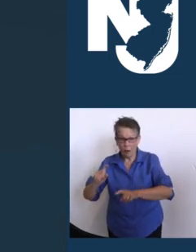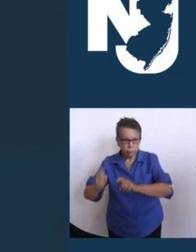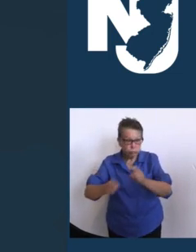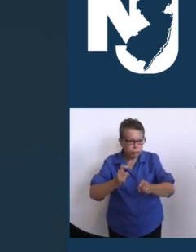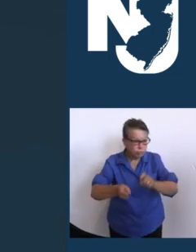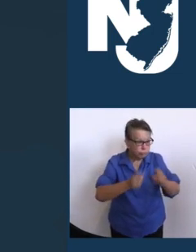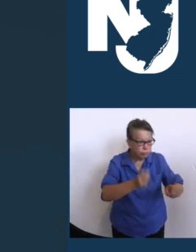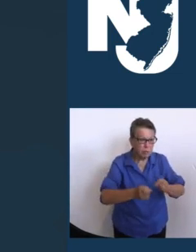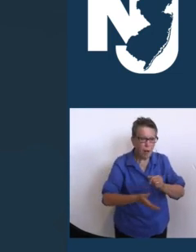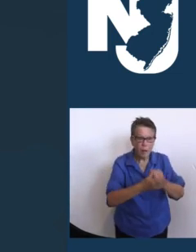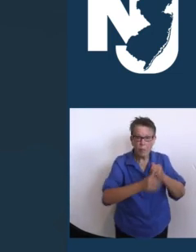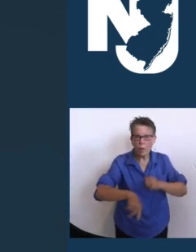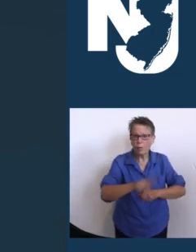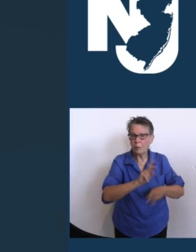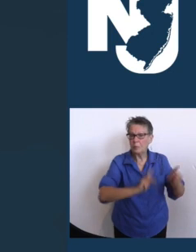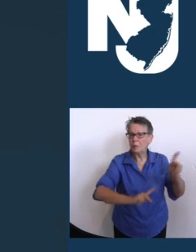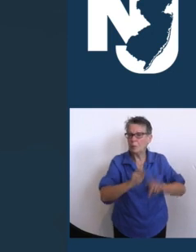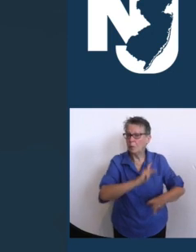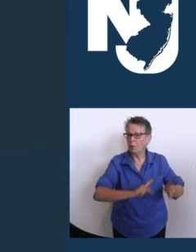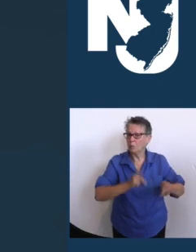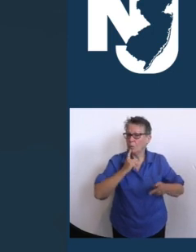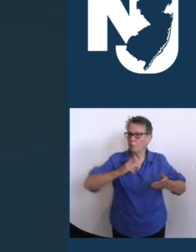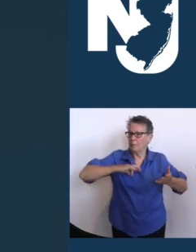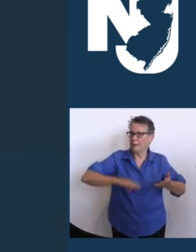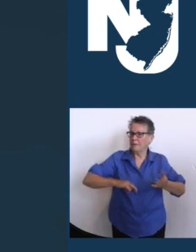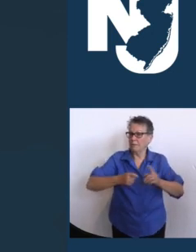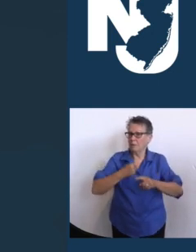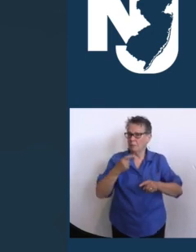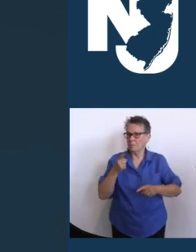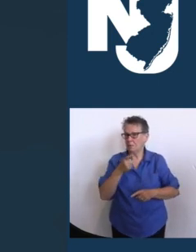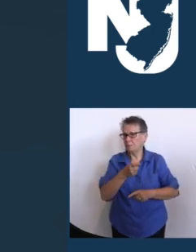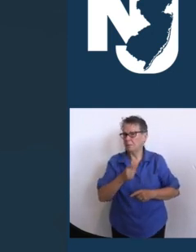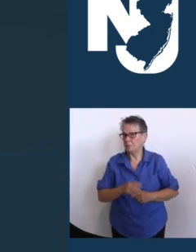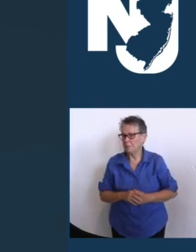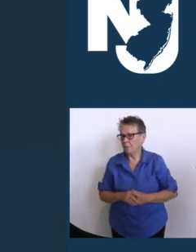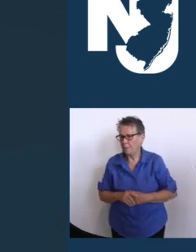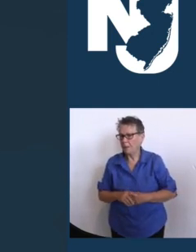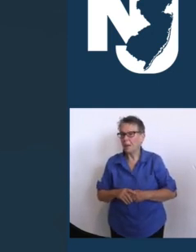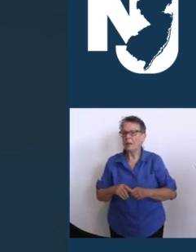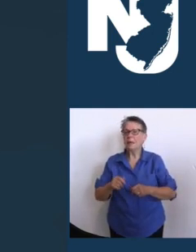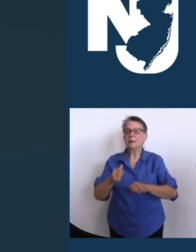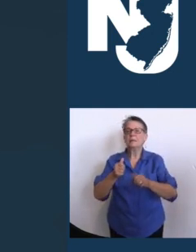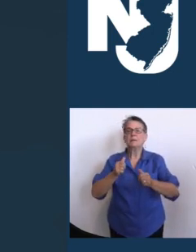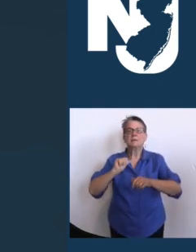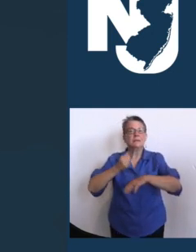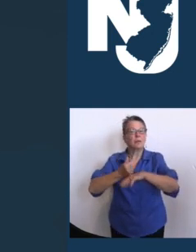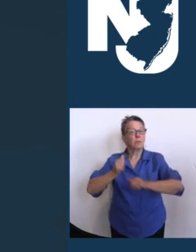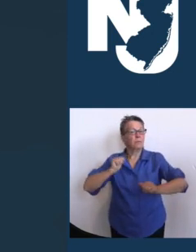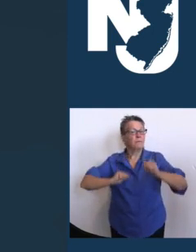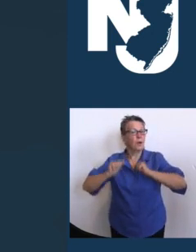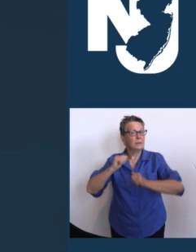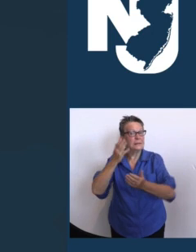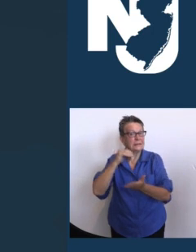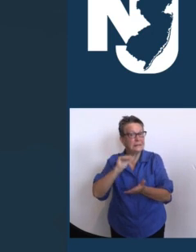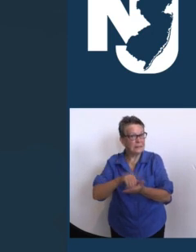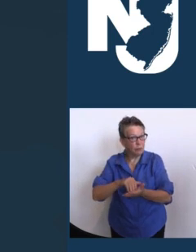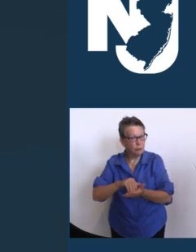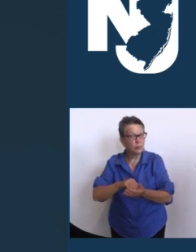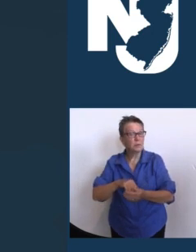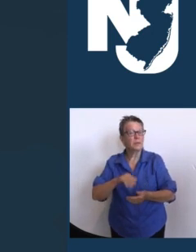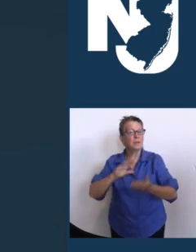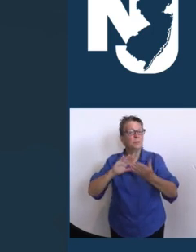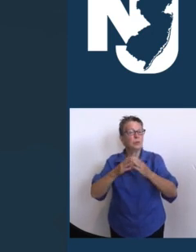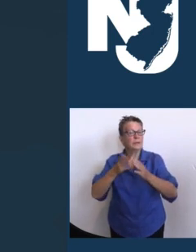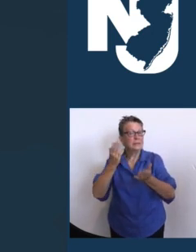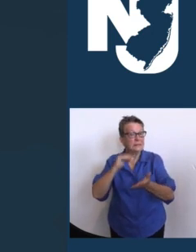Performing Arts Center at Cumberland County College. Frank left behind his beloved wife Elizabeth after 44